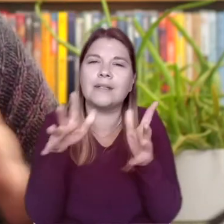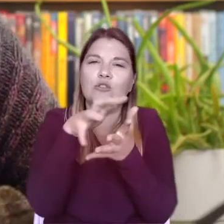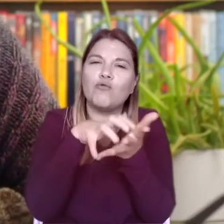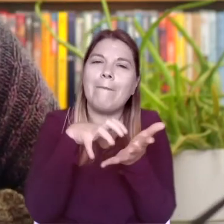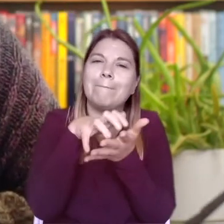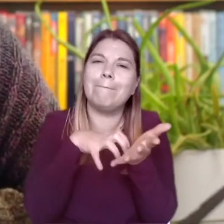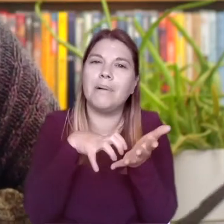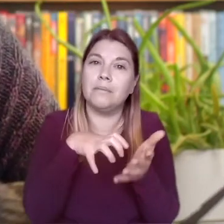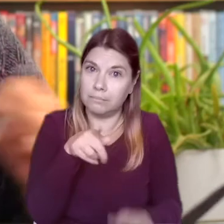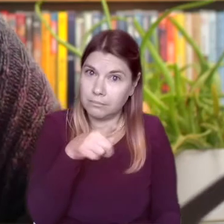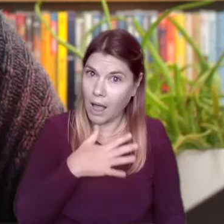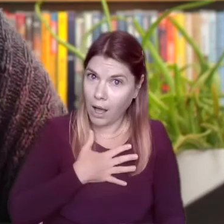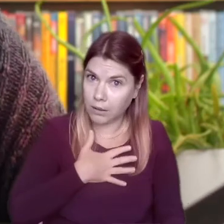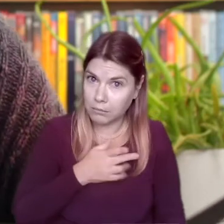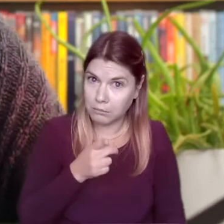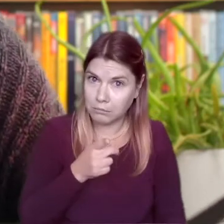do you like that?